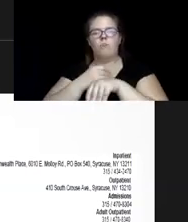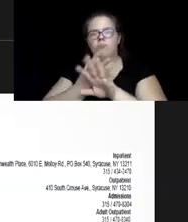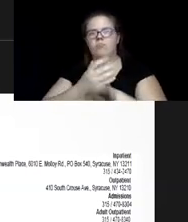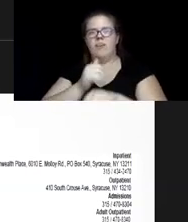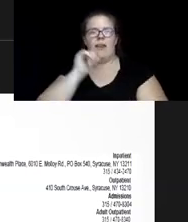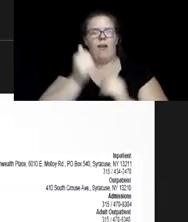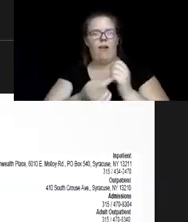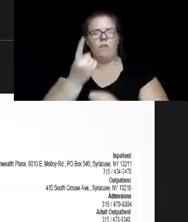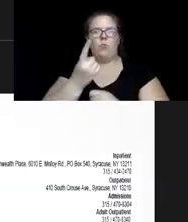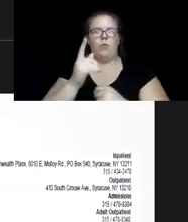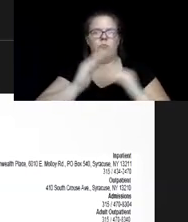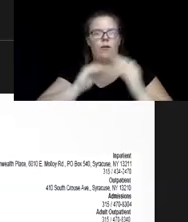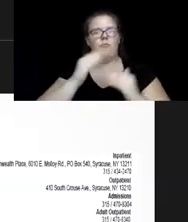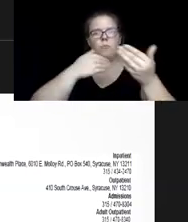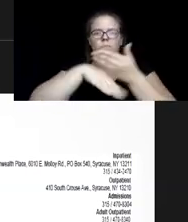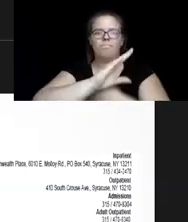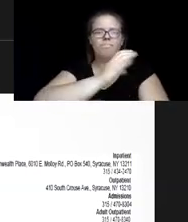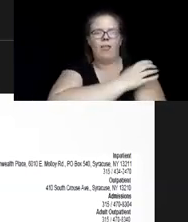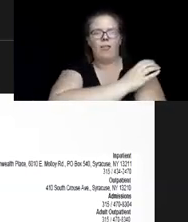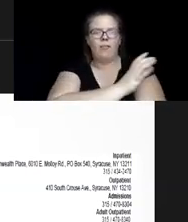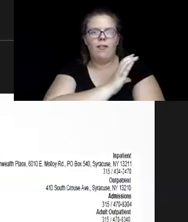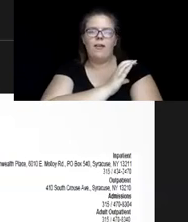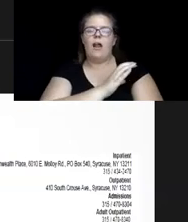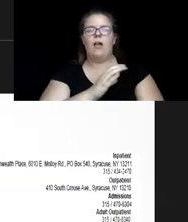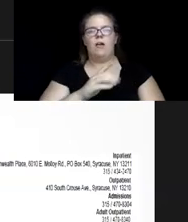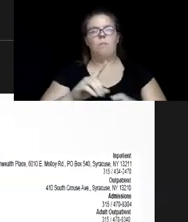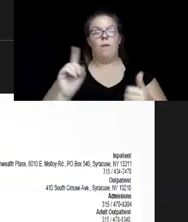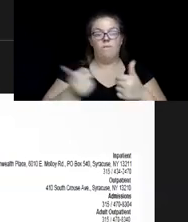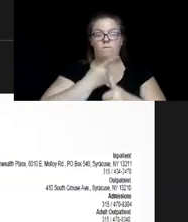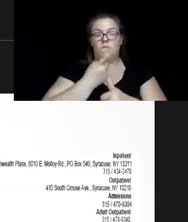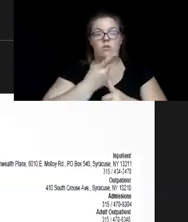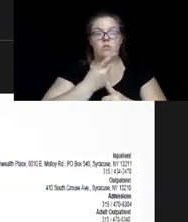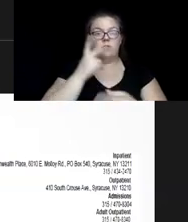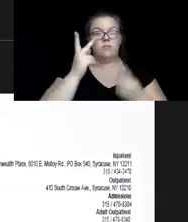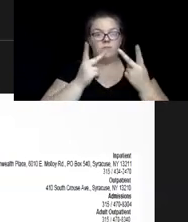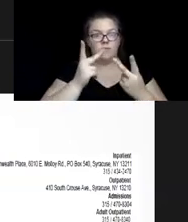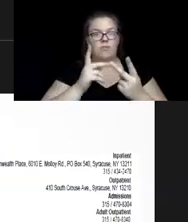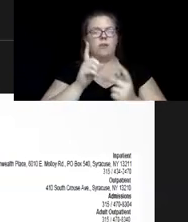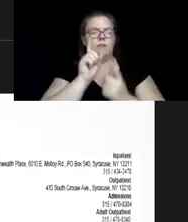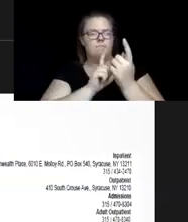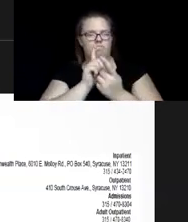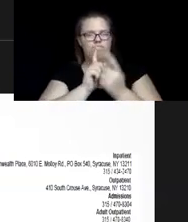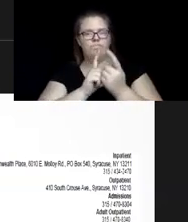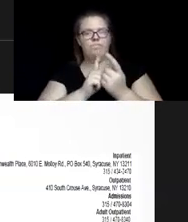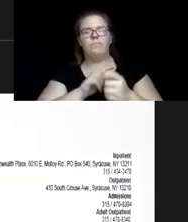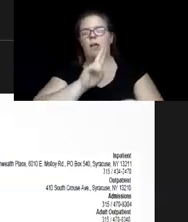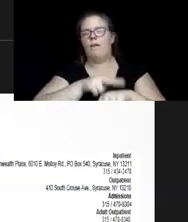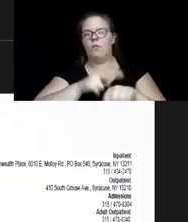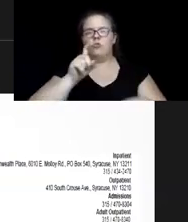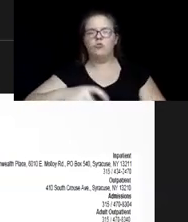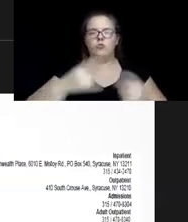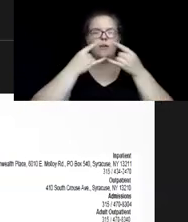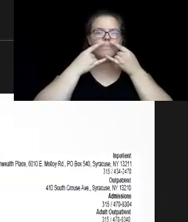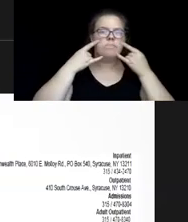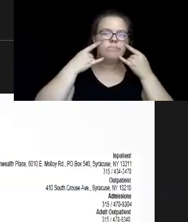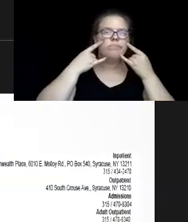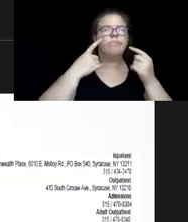into the clinic at this time. But for the first visit, we do a face-to-face visit. Of course, you have to wear a face mask. Of course, you have to